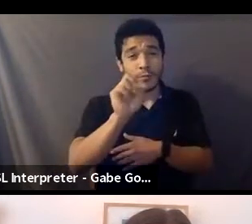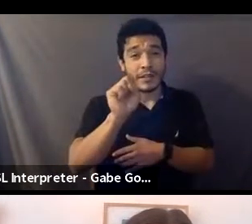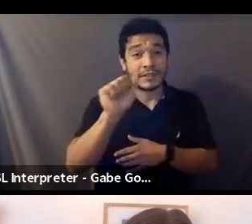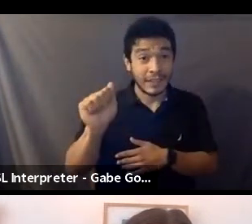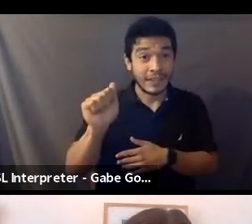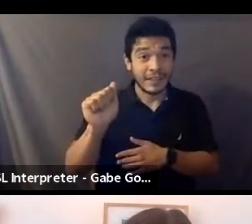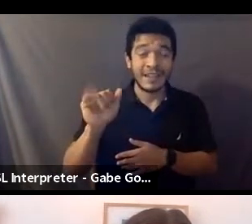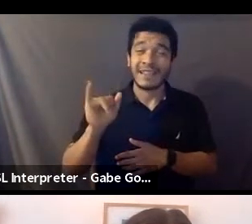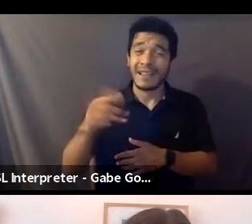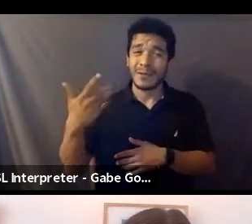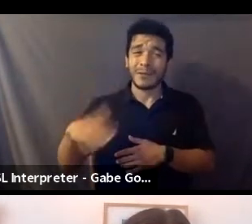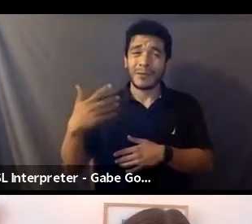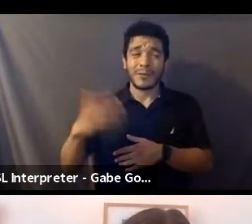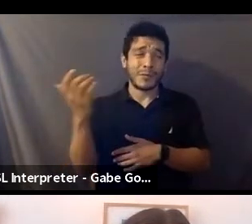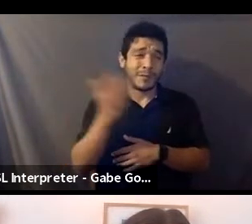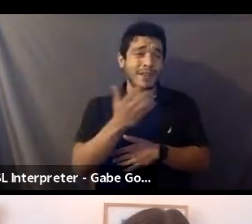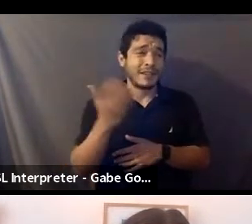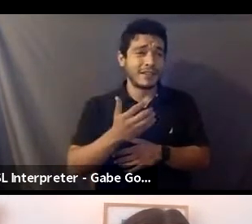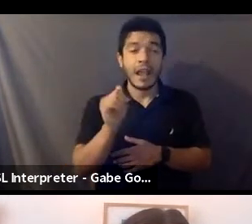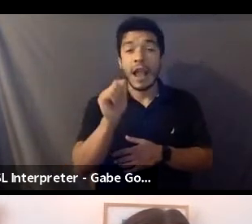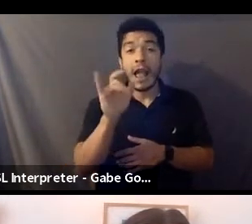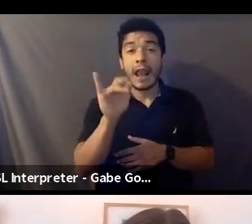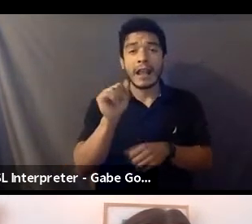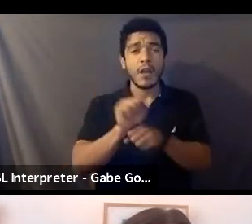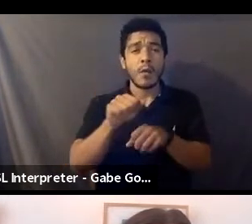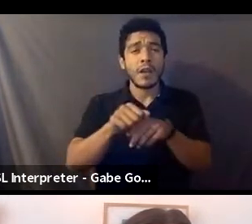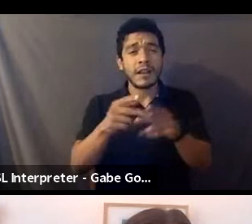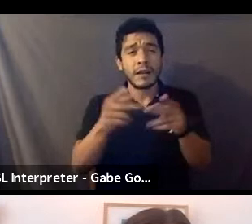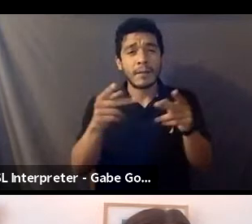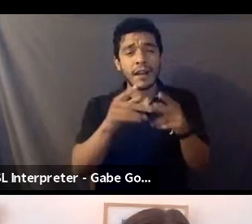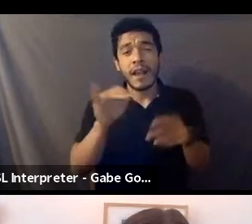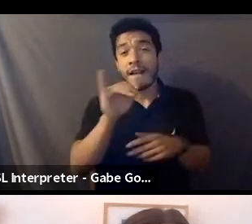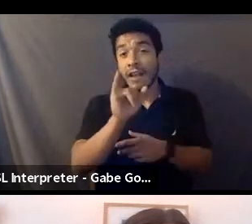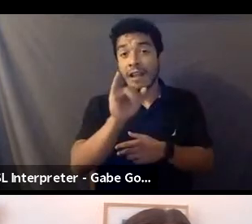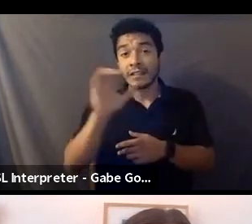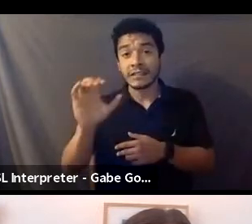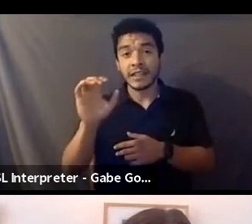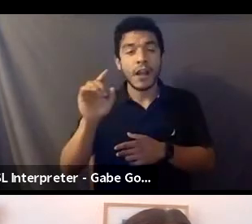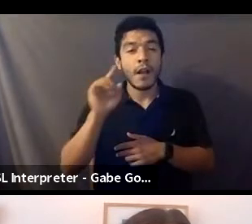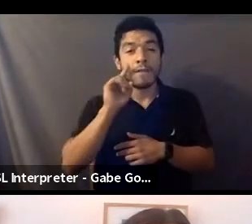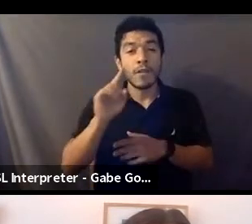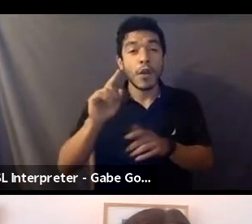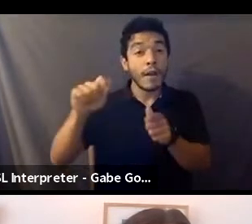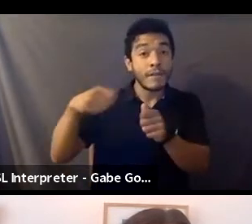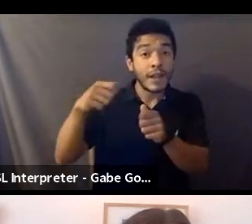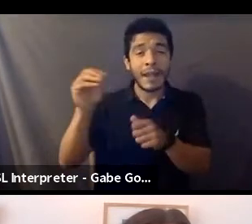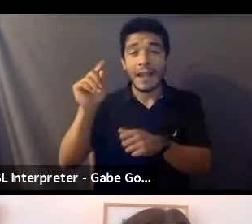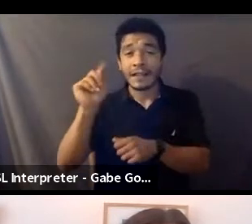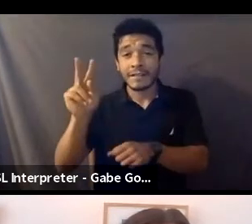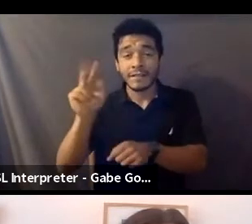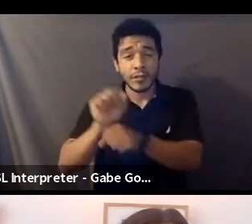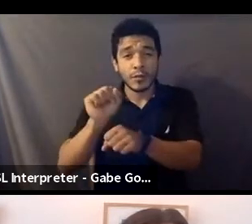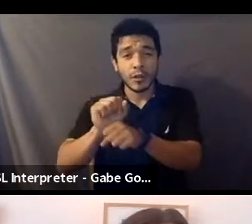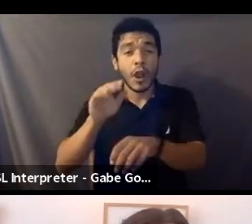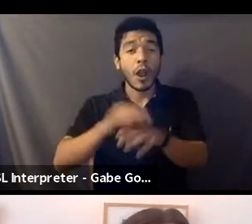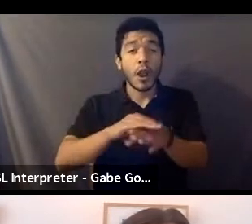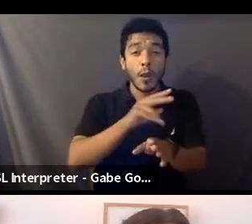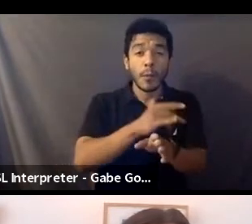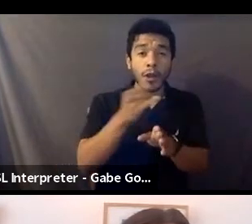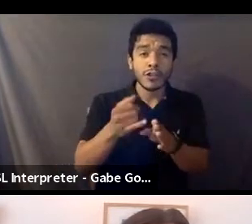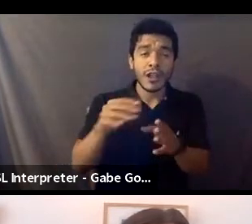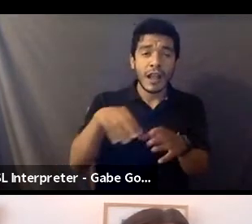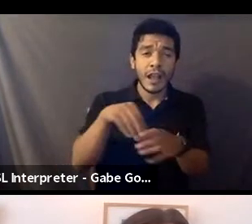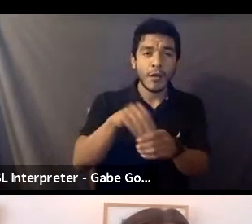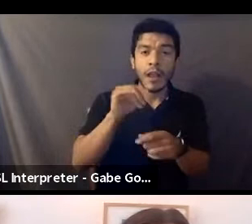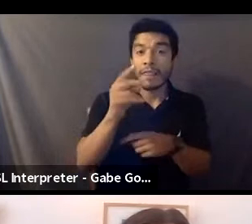That's pretty amazing. Alicia works in the position of intimacy coordinator for film and TV work on projects, including The